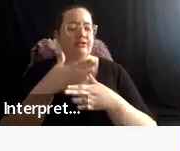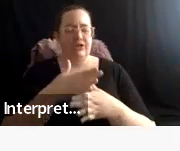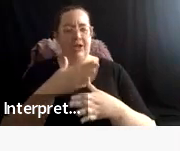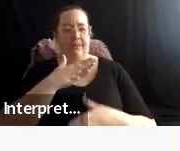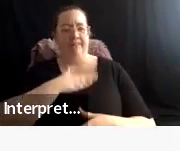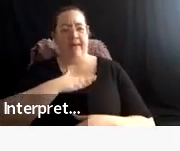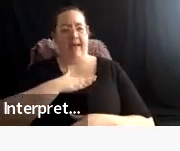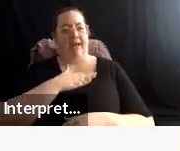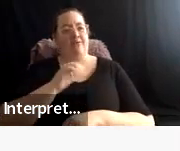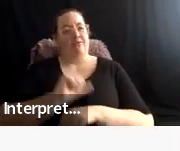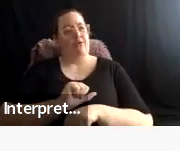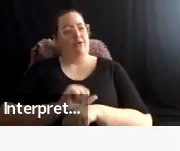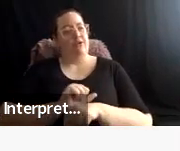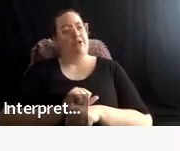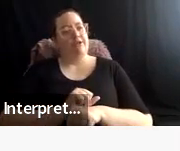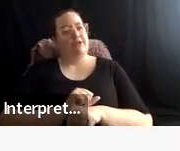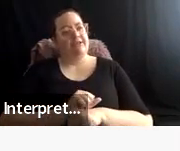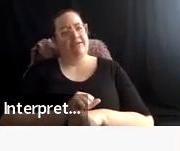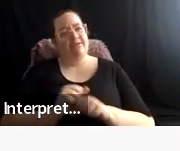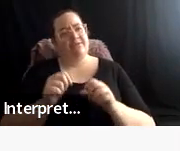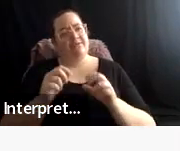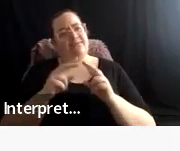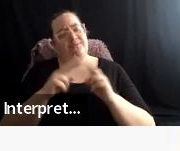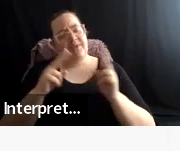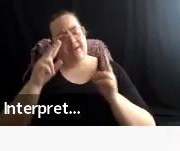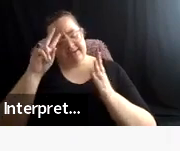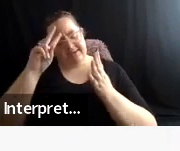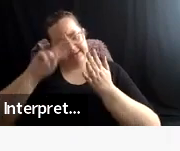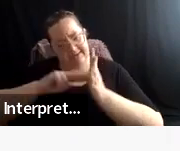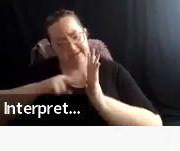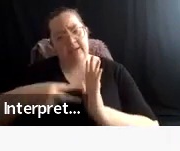in a very intentional, um,